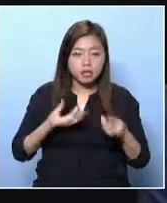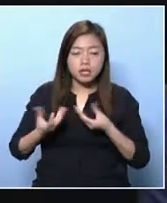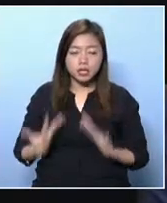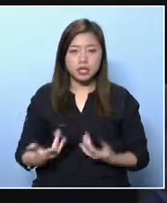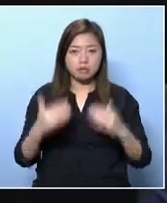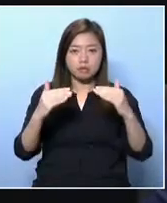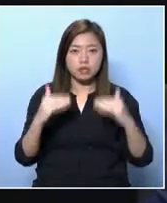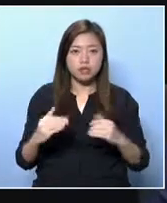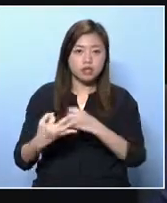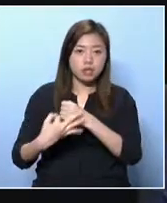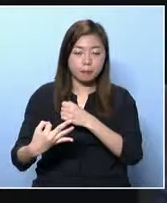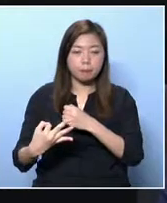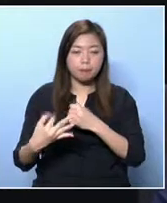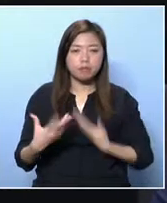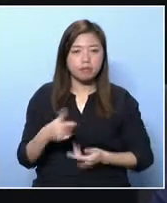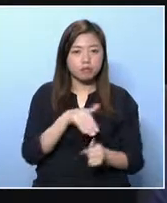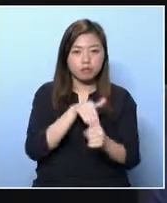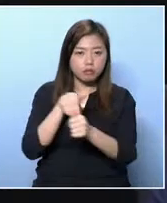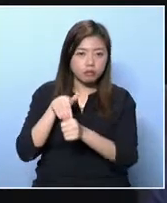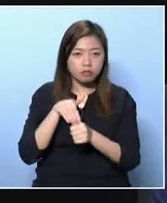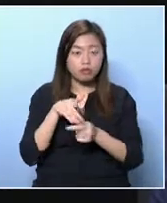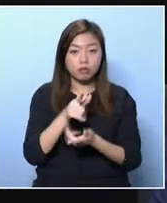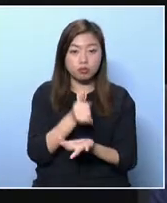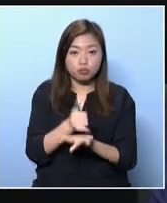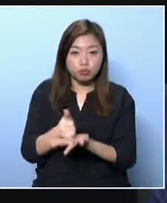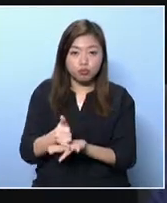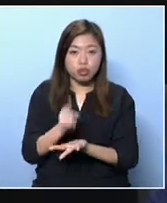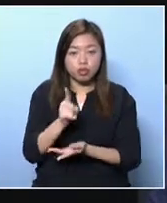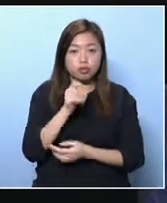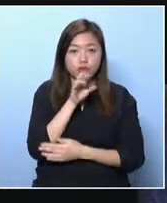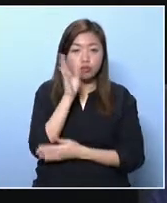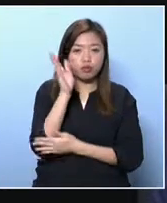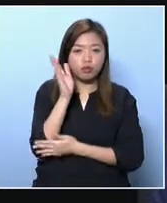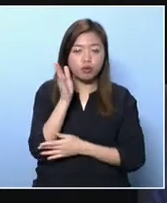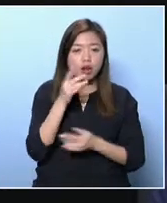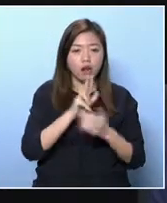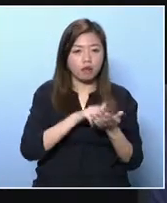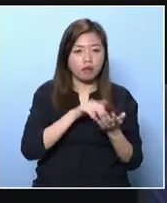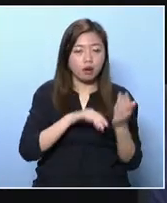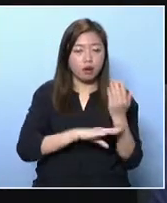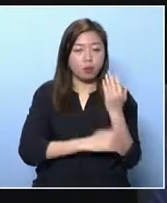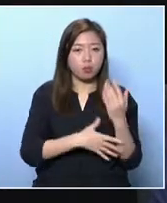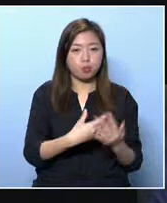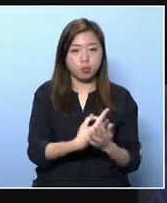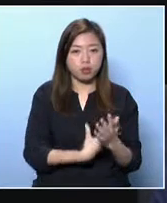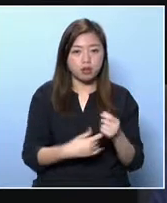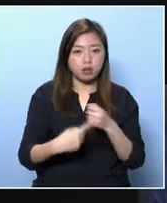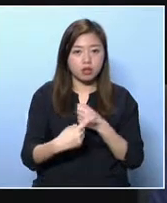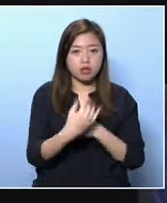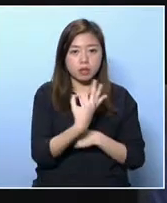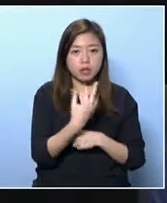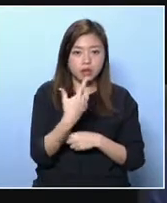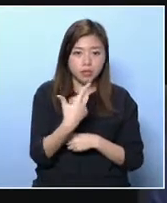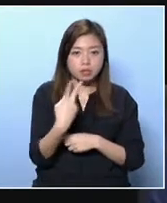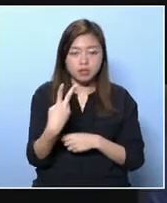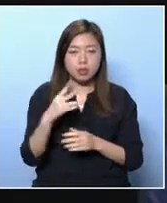deputations attending today's meeting. We'll start session three now. May I remind the deputations that your speeches